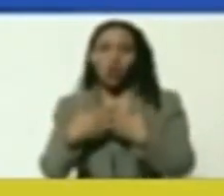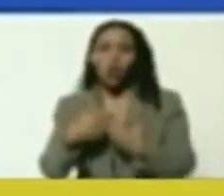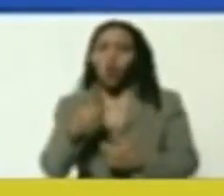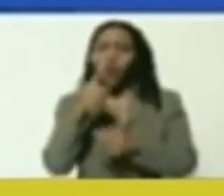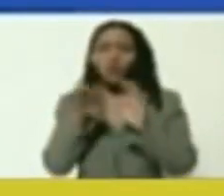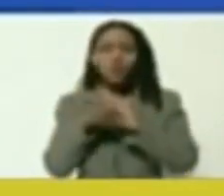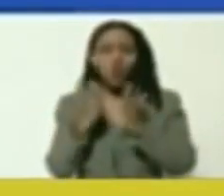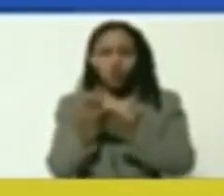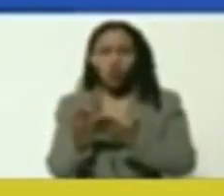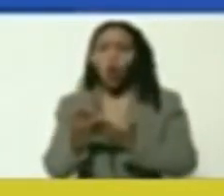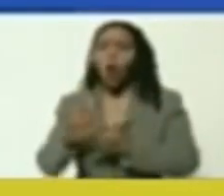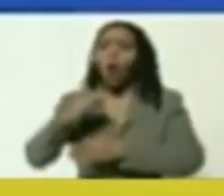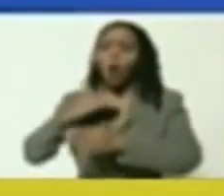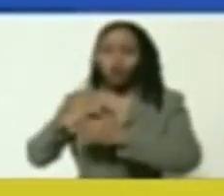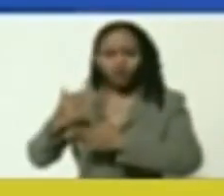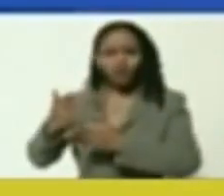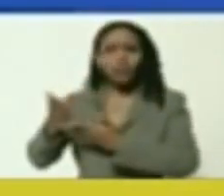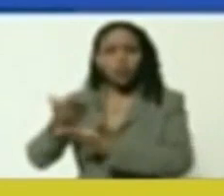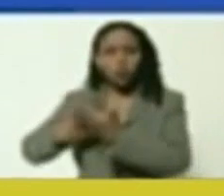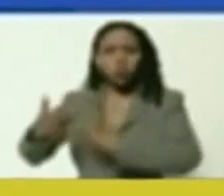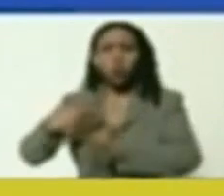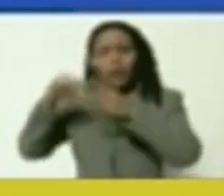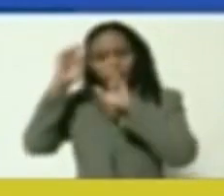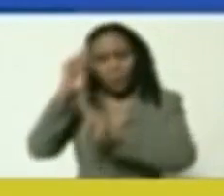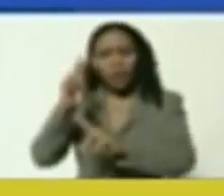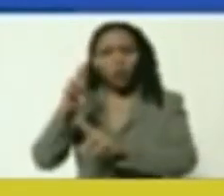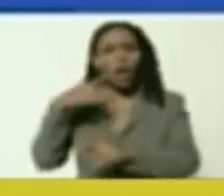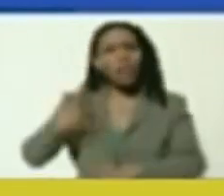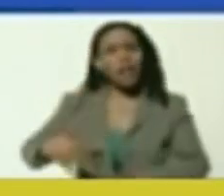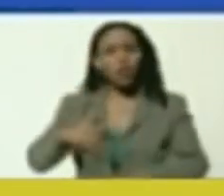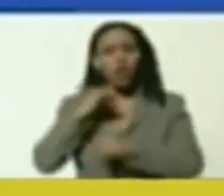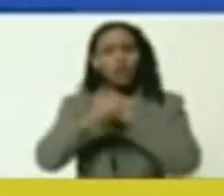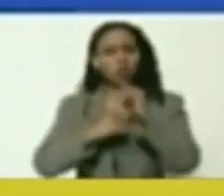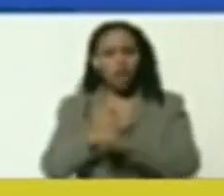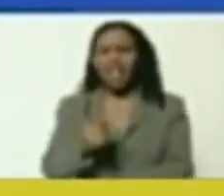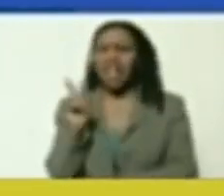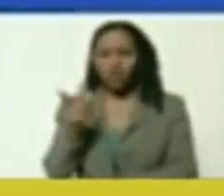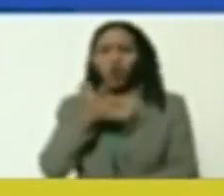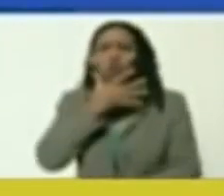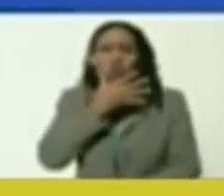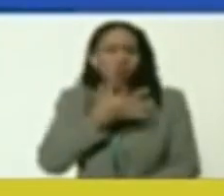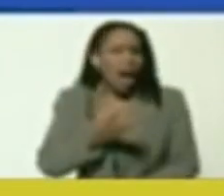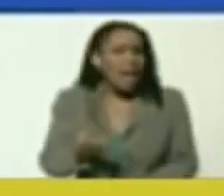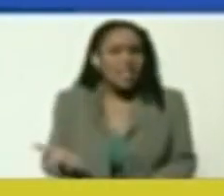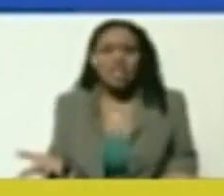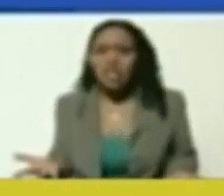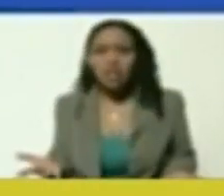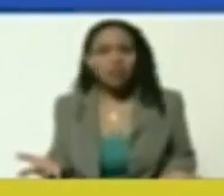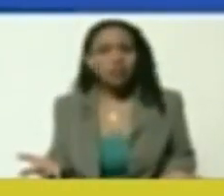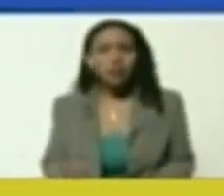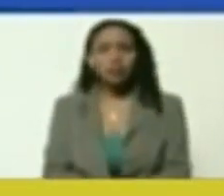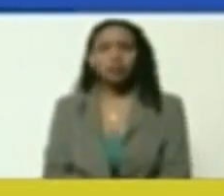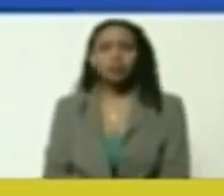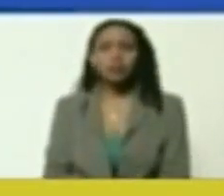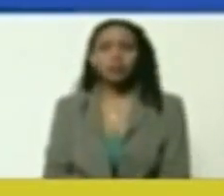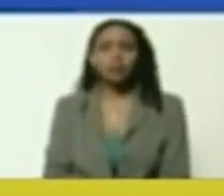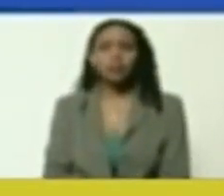wars, a cooperation world, a world of respect to the international right. It is very simple.